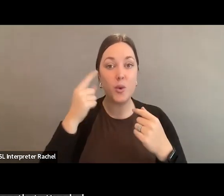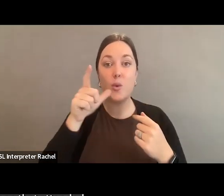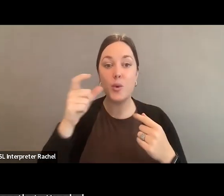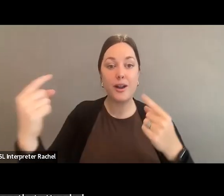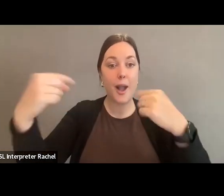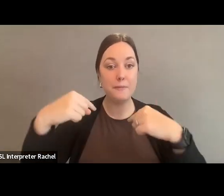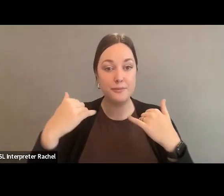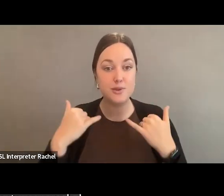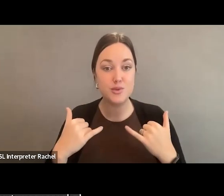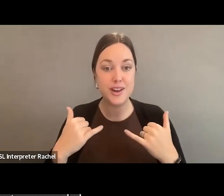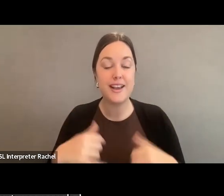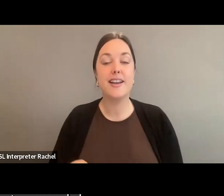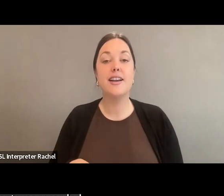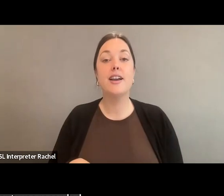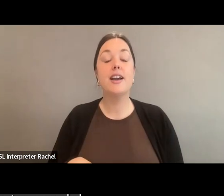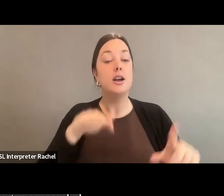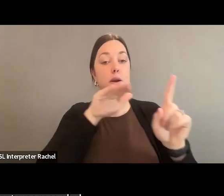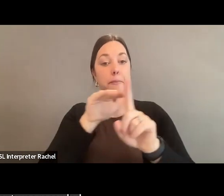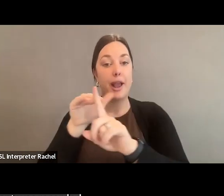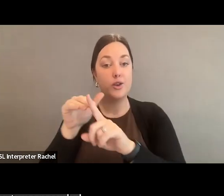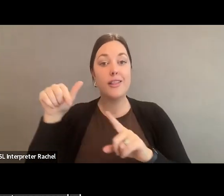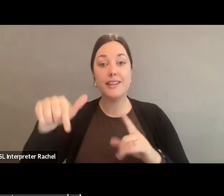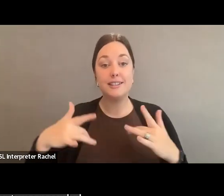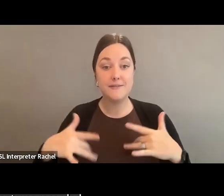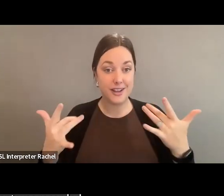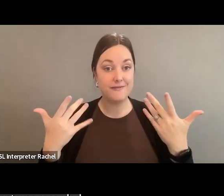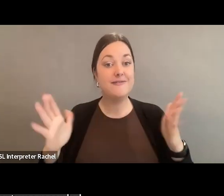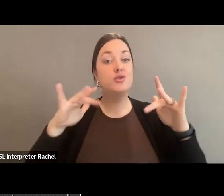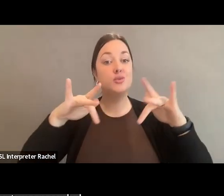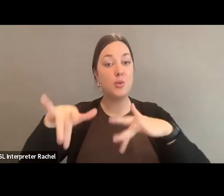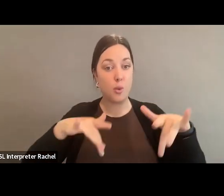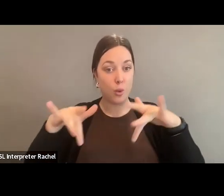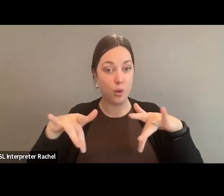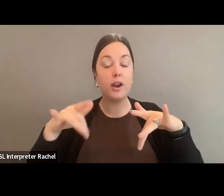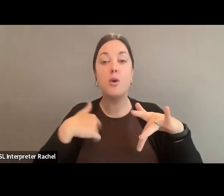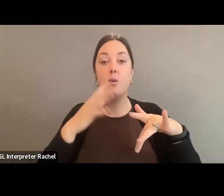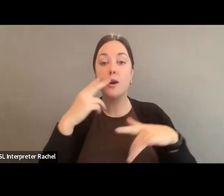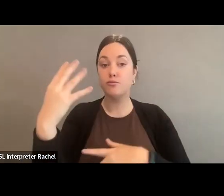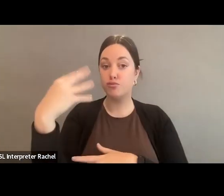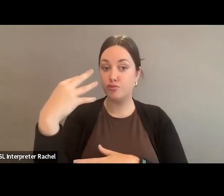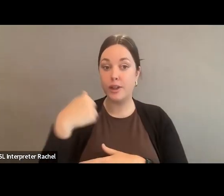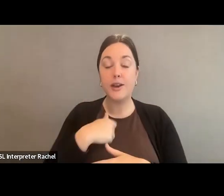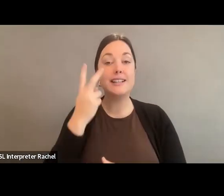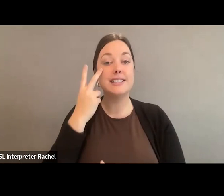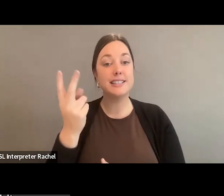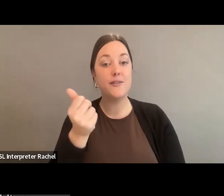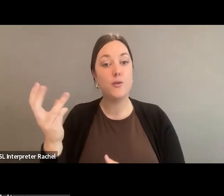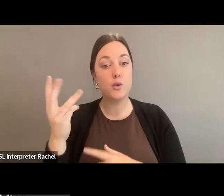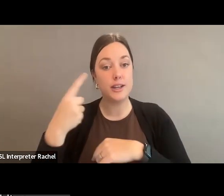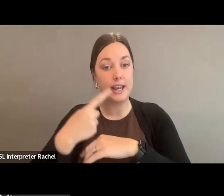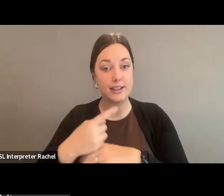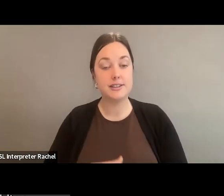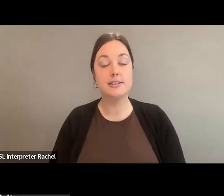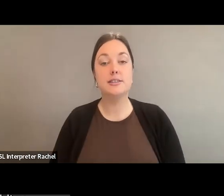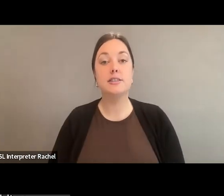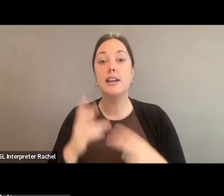today's webinar. A reminder that this event was recorded and will be available for replay in a few business days. Be sure to